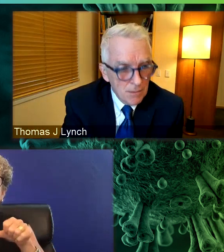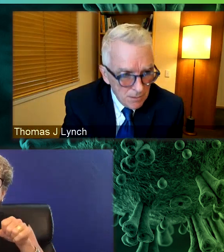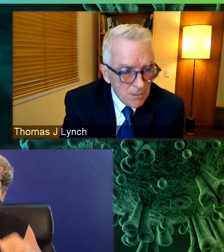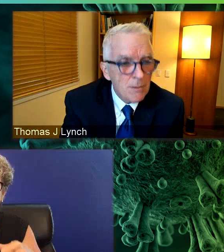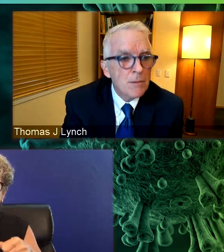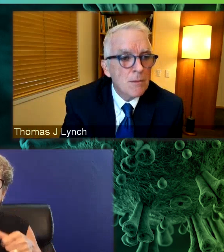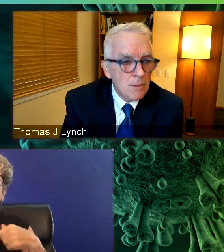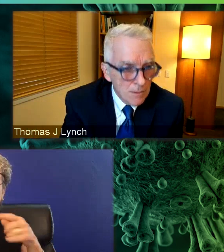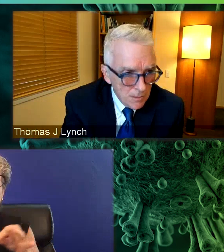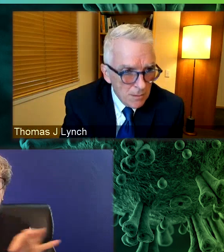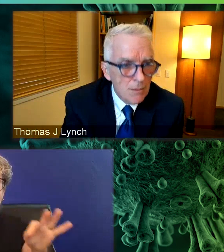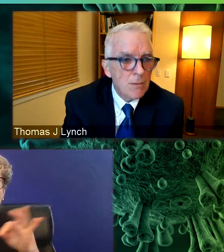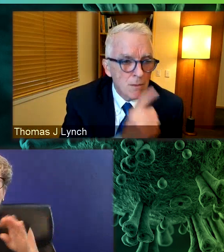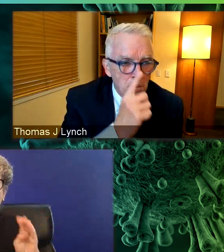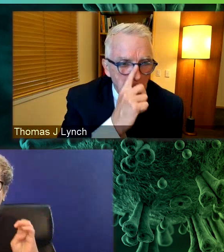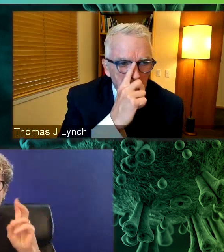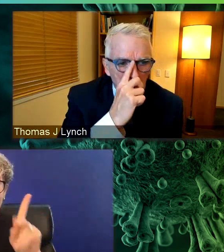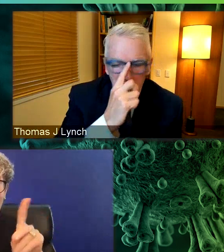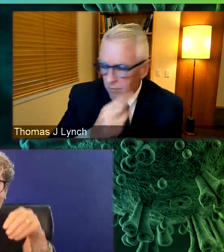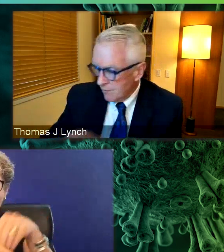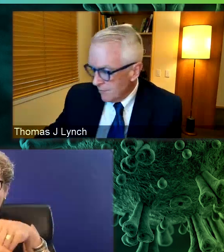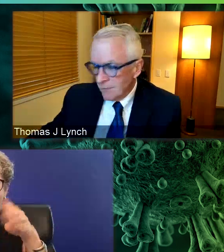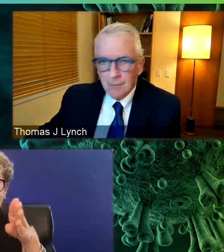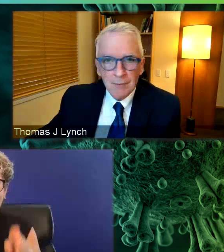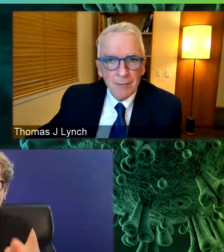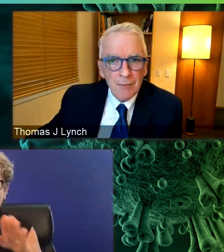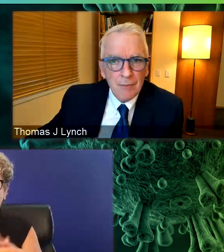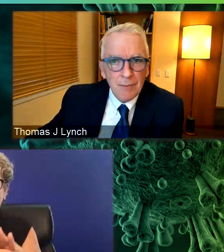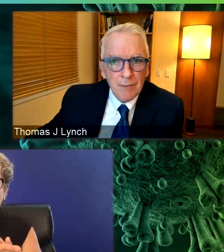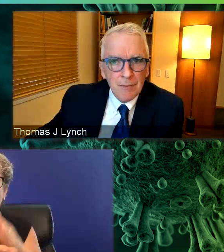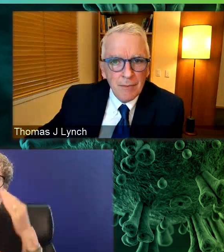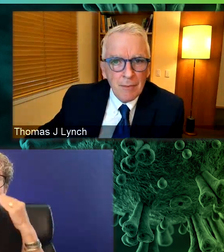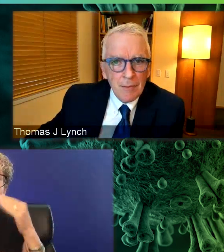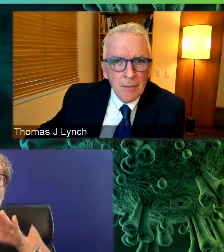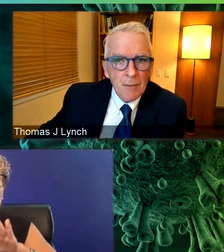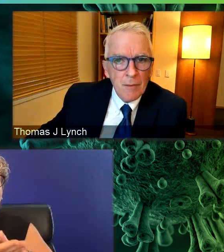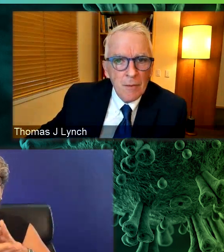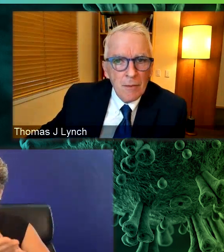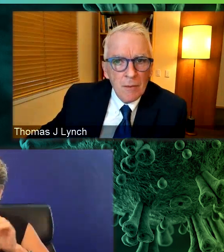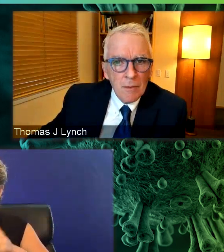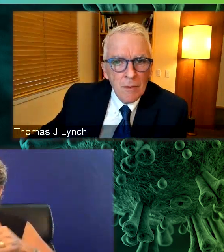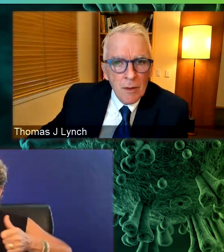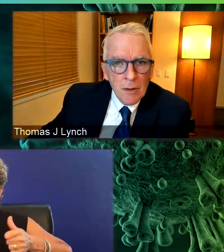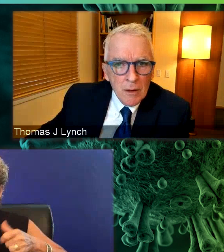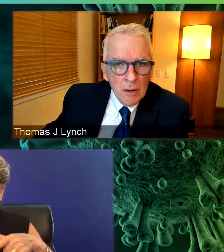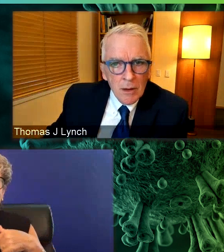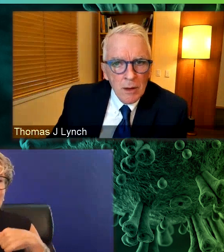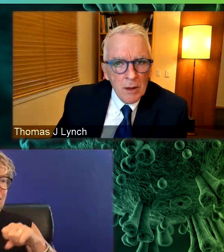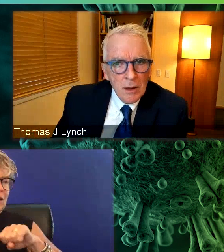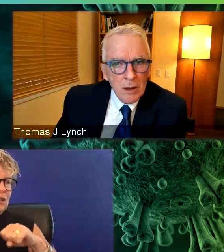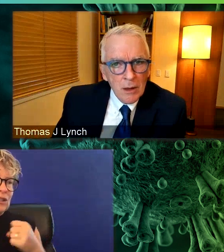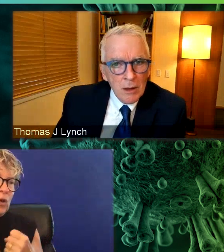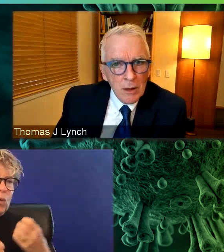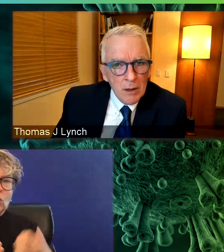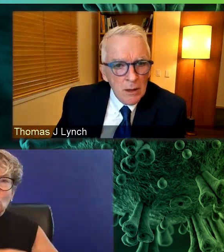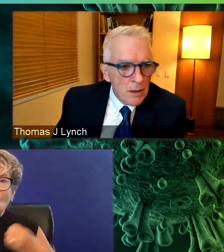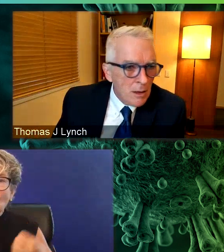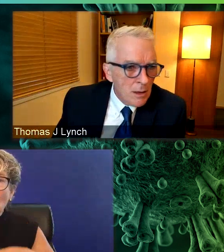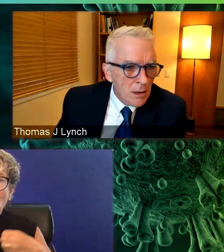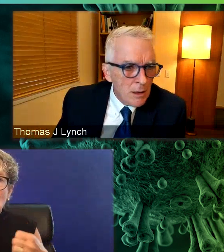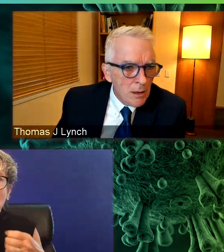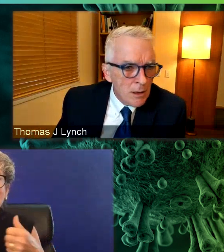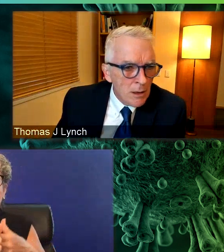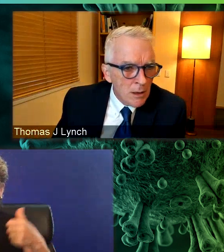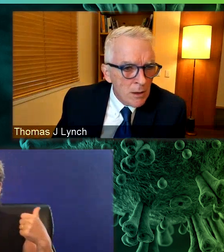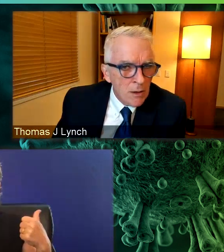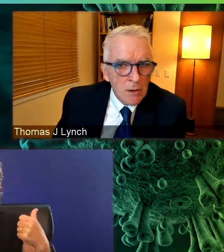school. So we know that there are academic setbacks, but there's tremendous social and emotional setbacks that have occurred over the